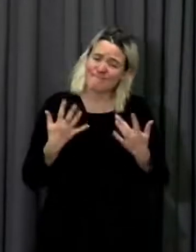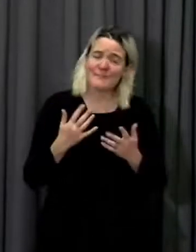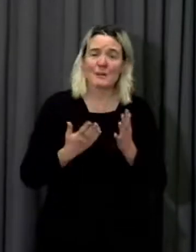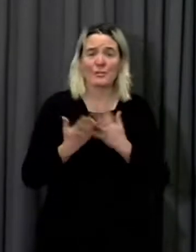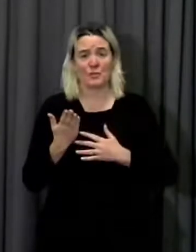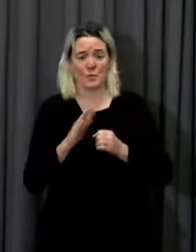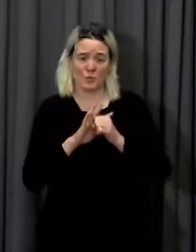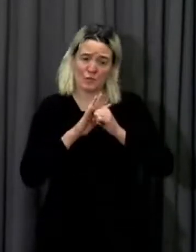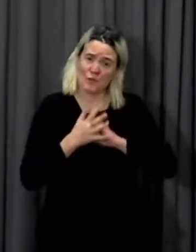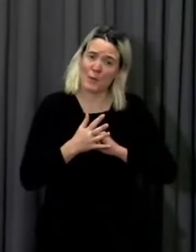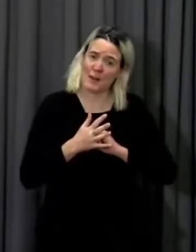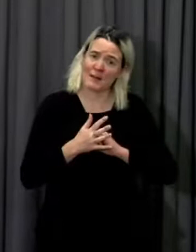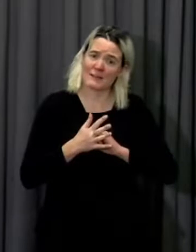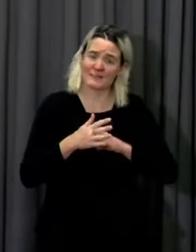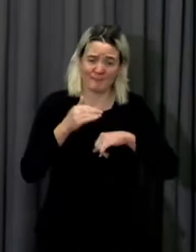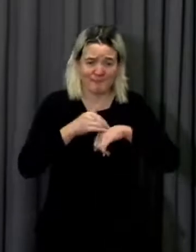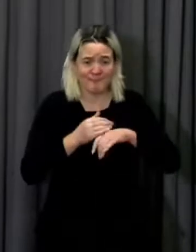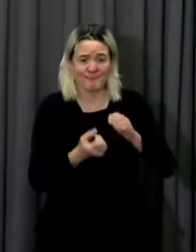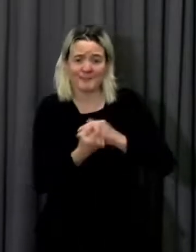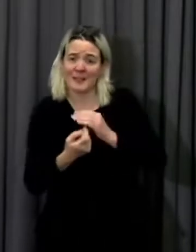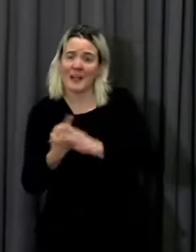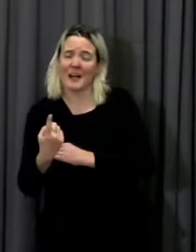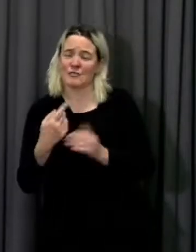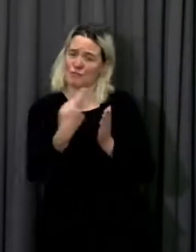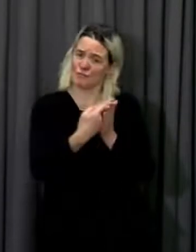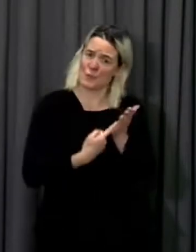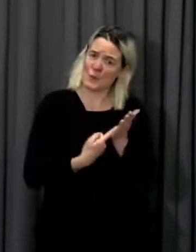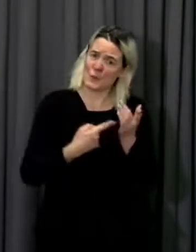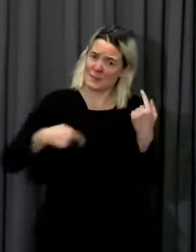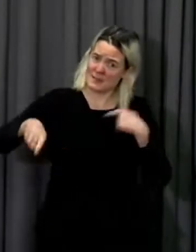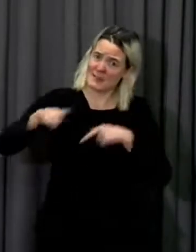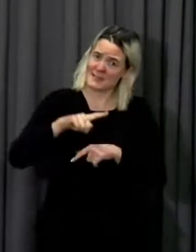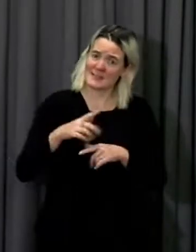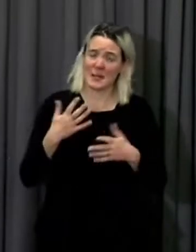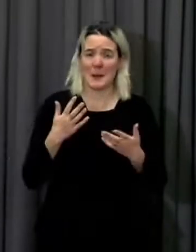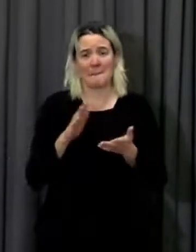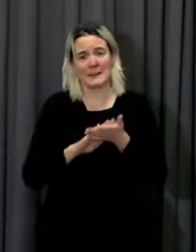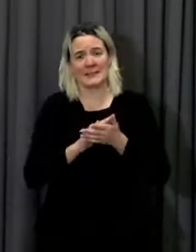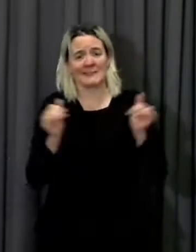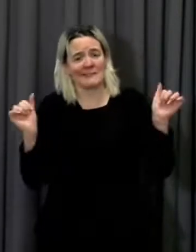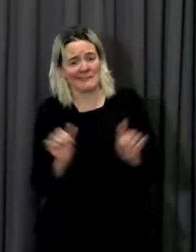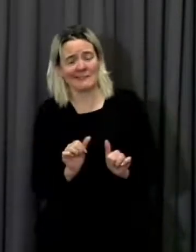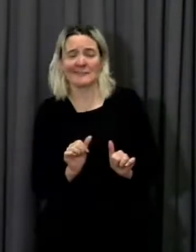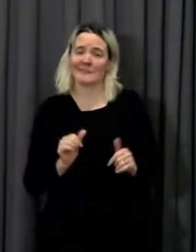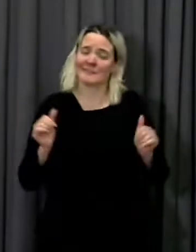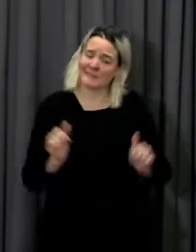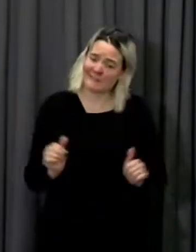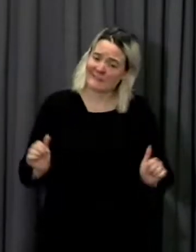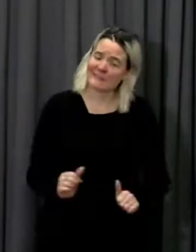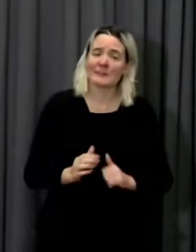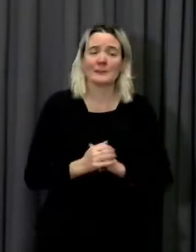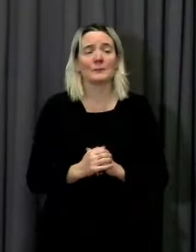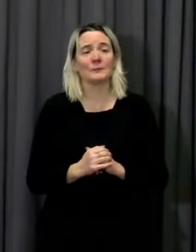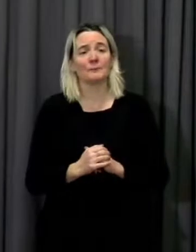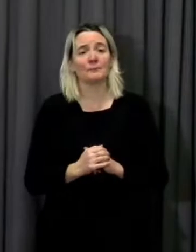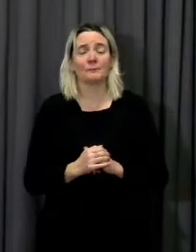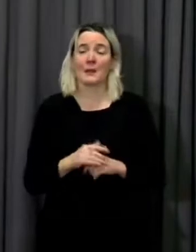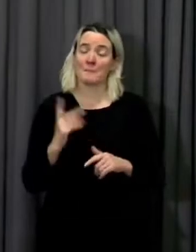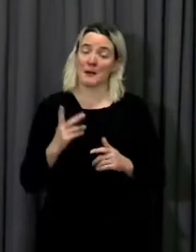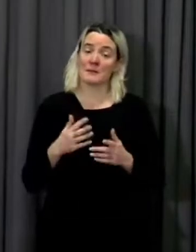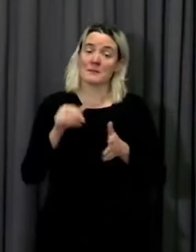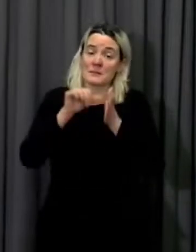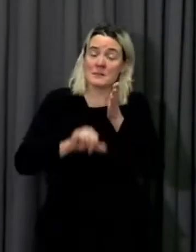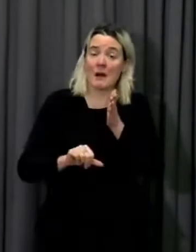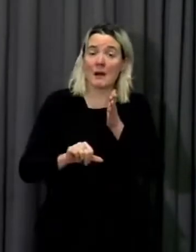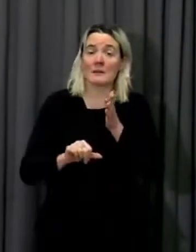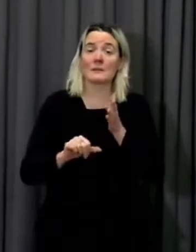of the impact of the restrictions. But first I want to start with the very latest vaccination figures which